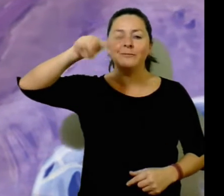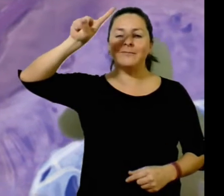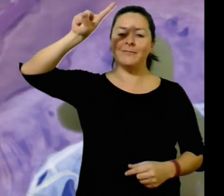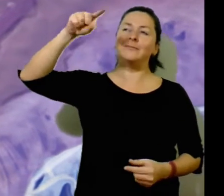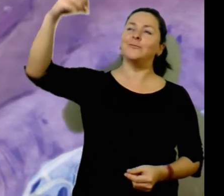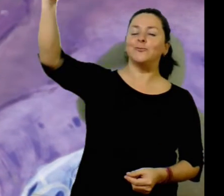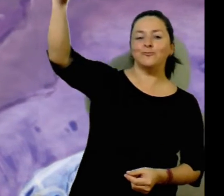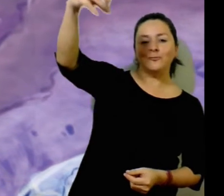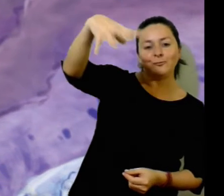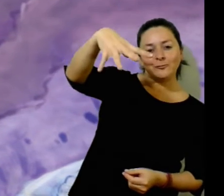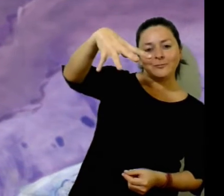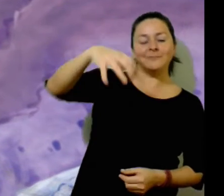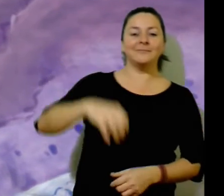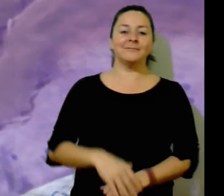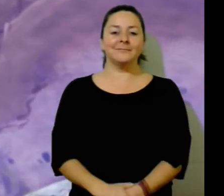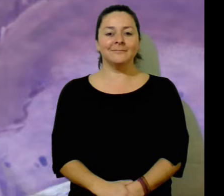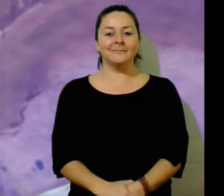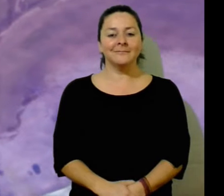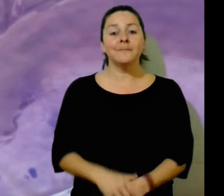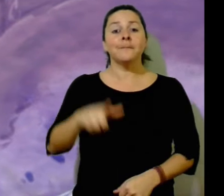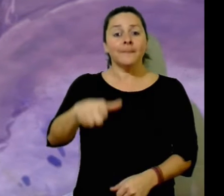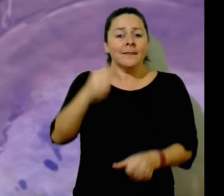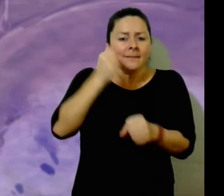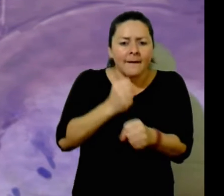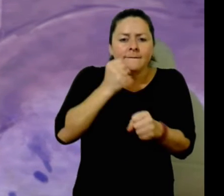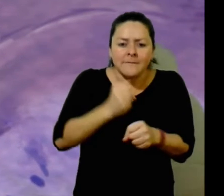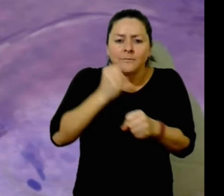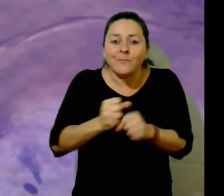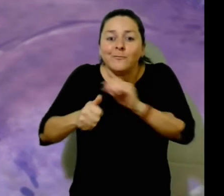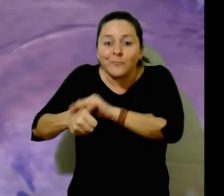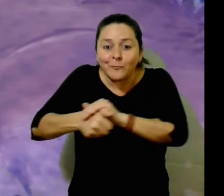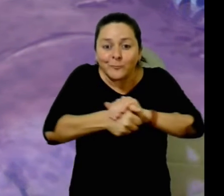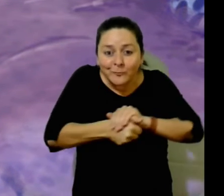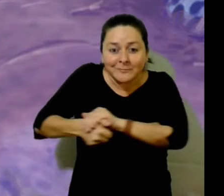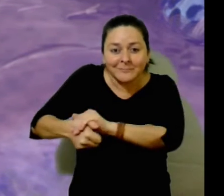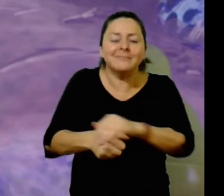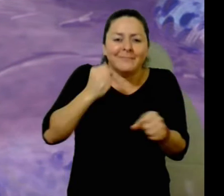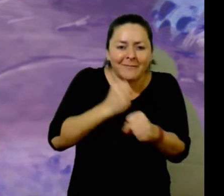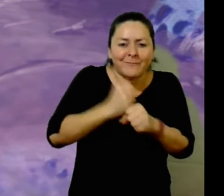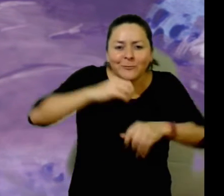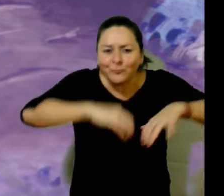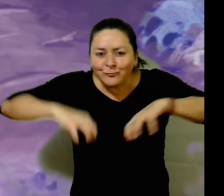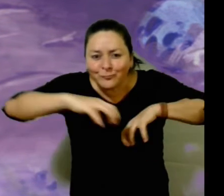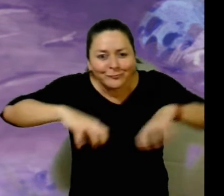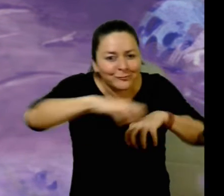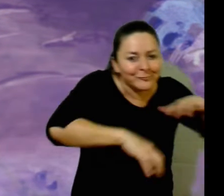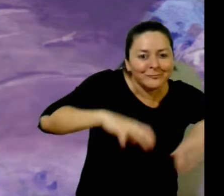their journey has concluded and their hard work has paid off. Happy to have met their goal, each sister laid